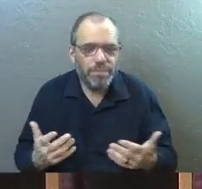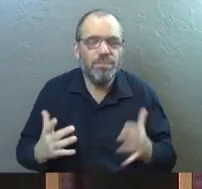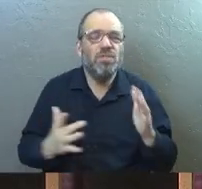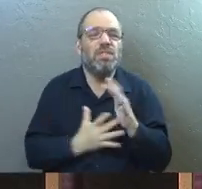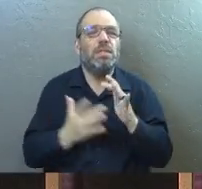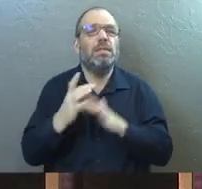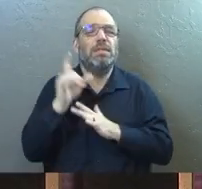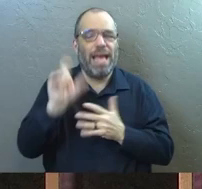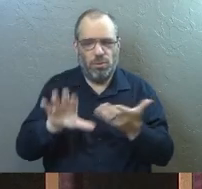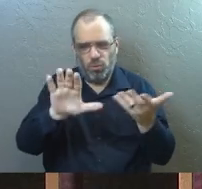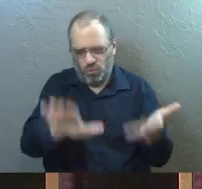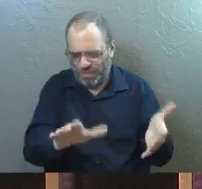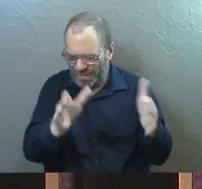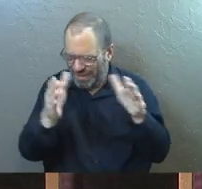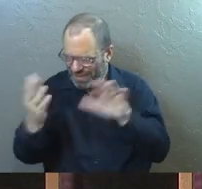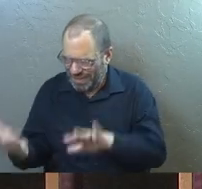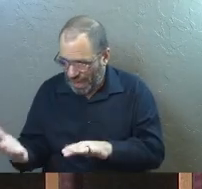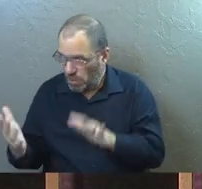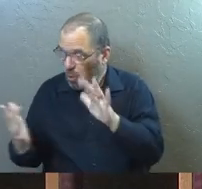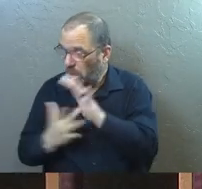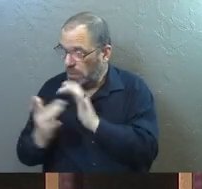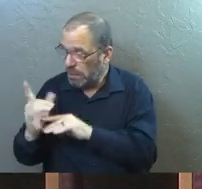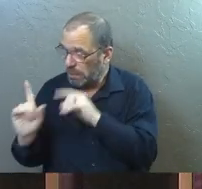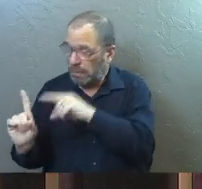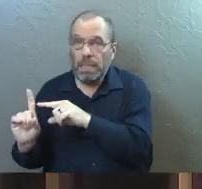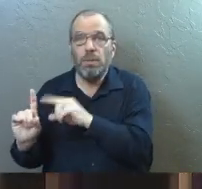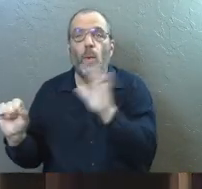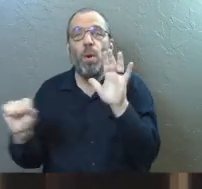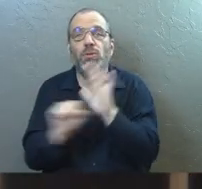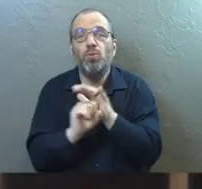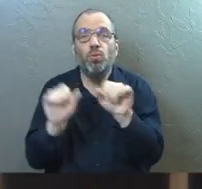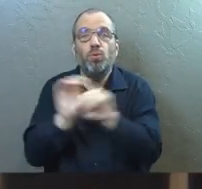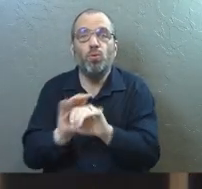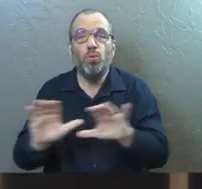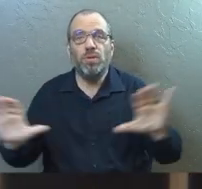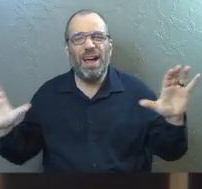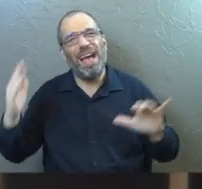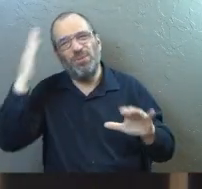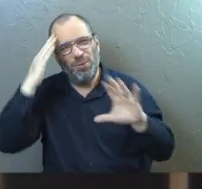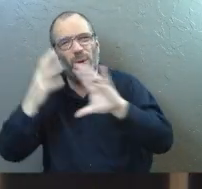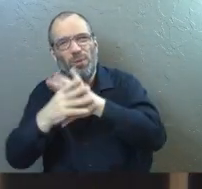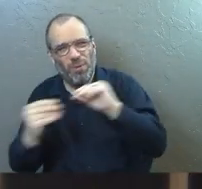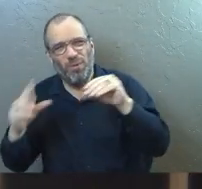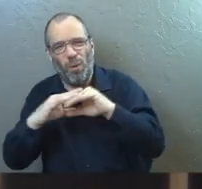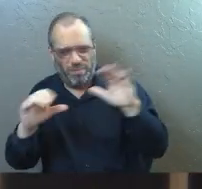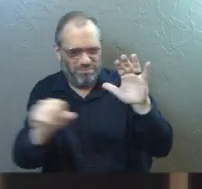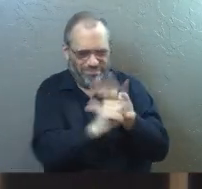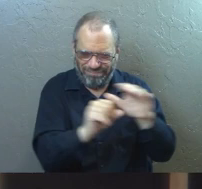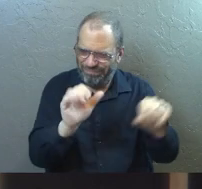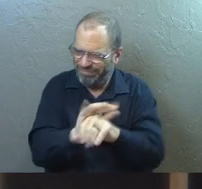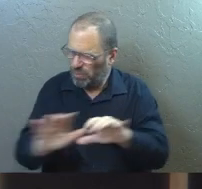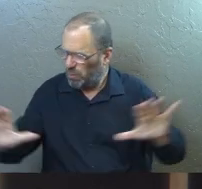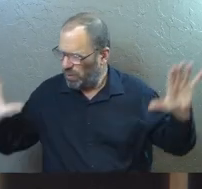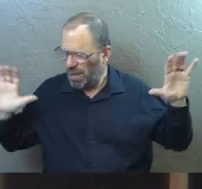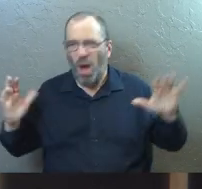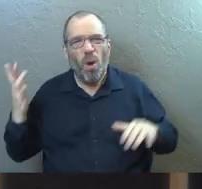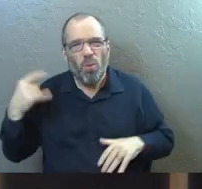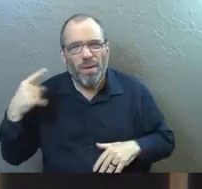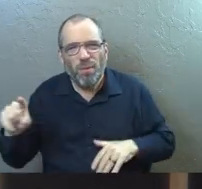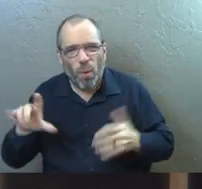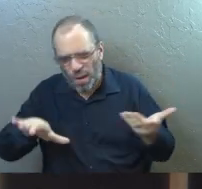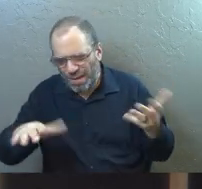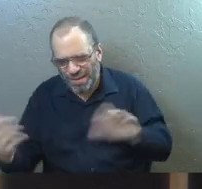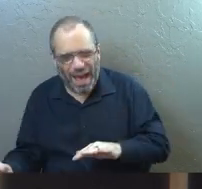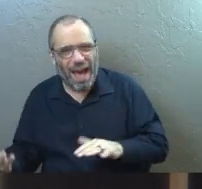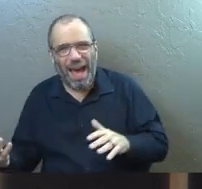had to die. So Jesus was crucified. And many of you know the story. Why did Jesus have to die?